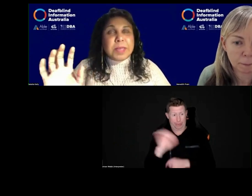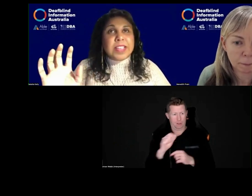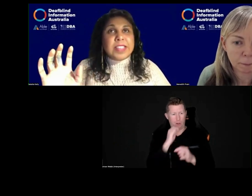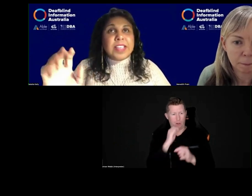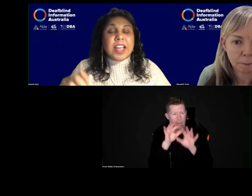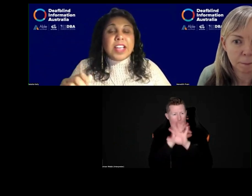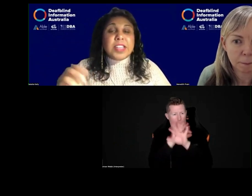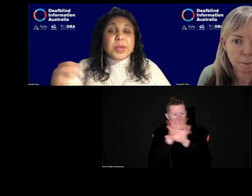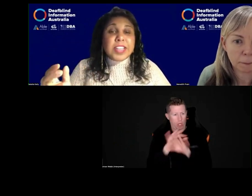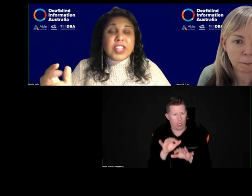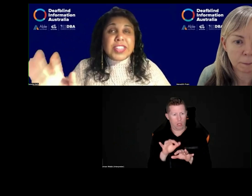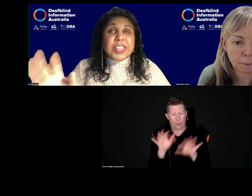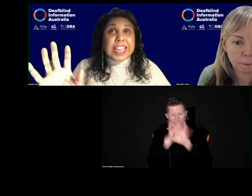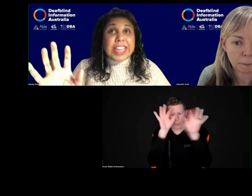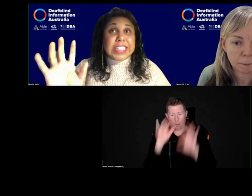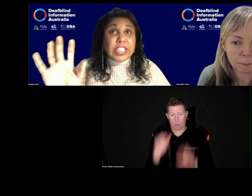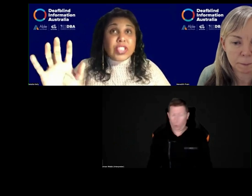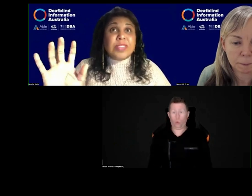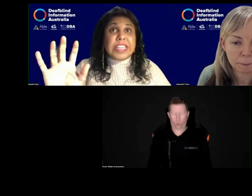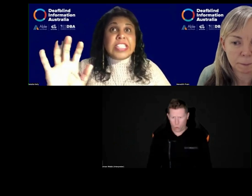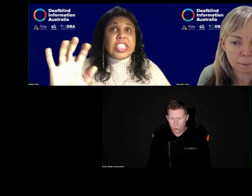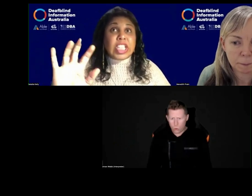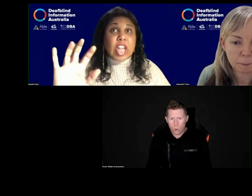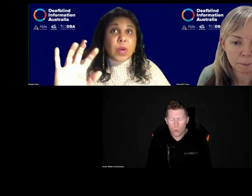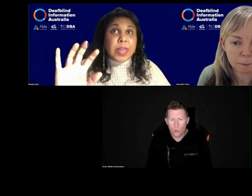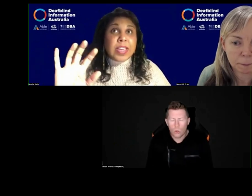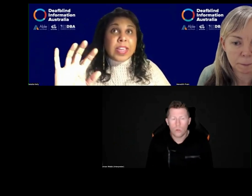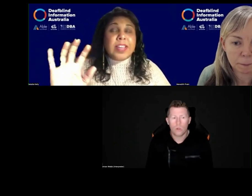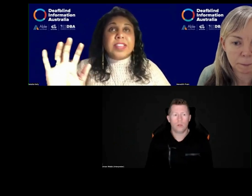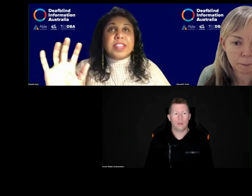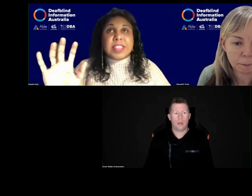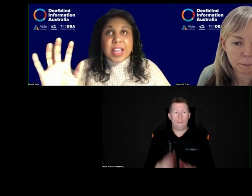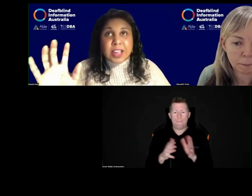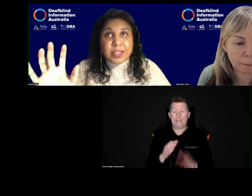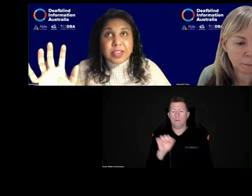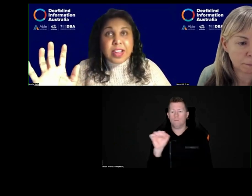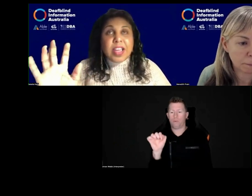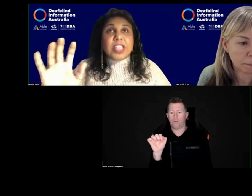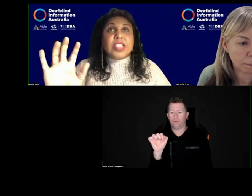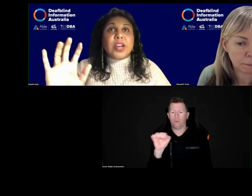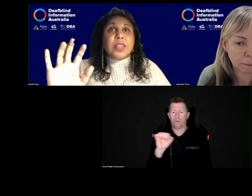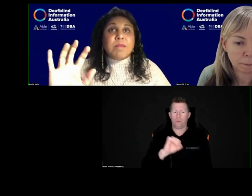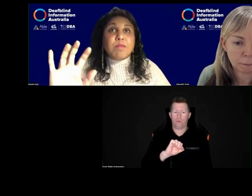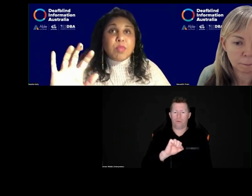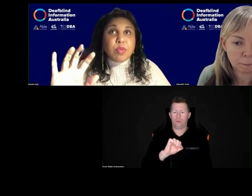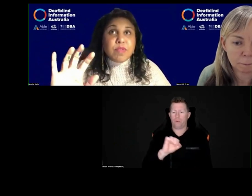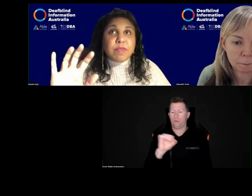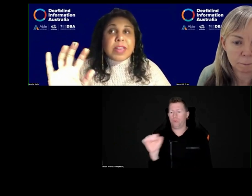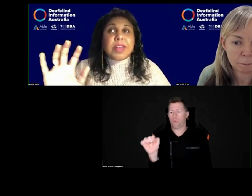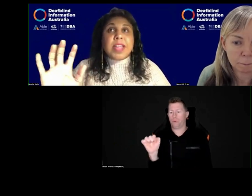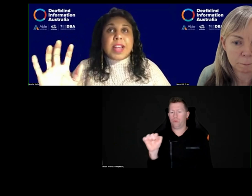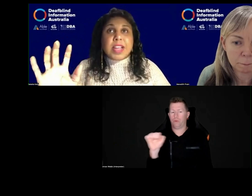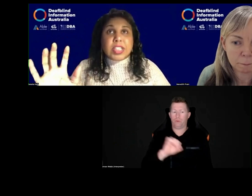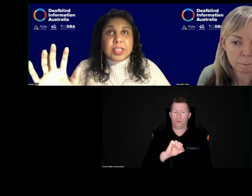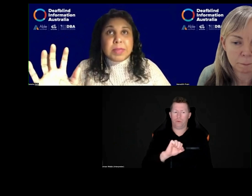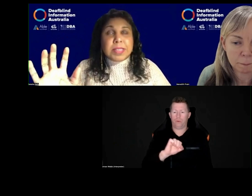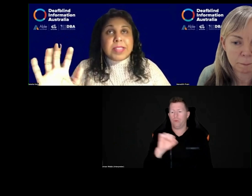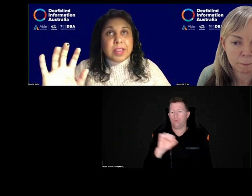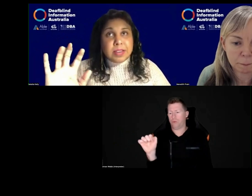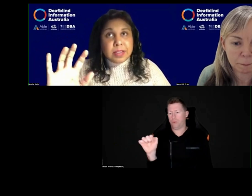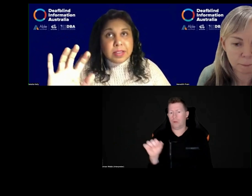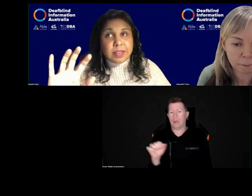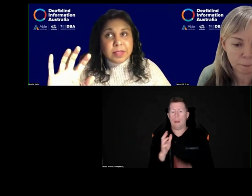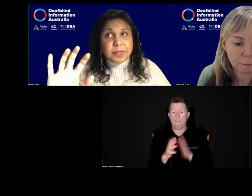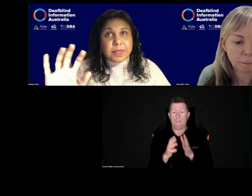of disappears. So essentially it's literally slowing it down. So the movement can actually be